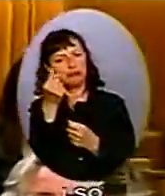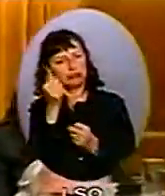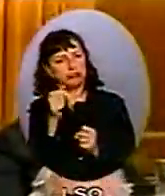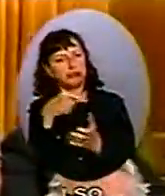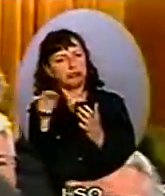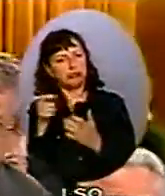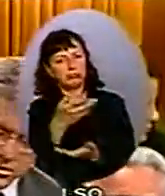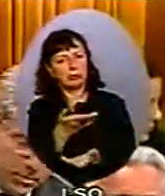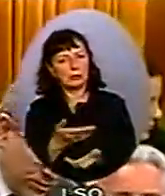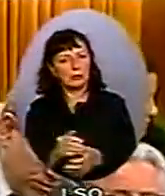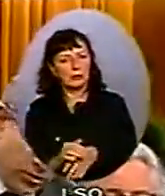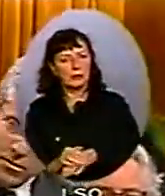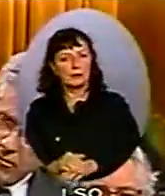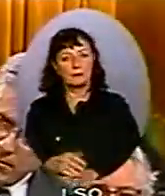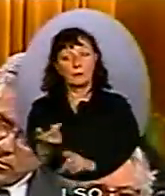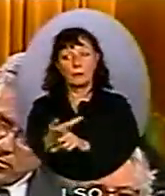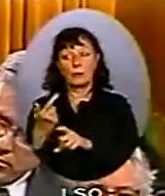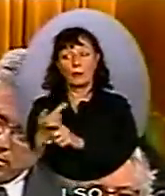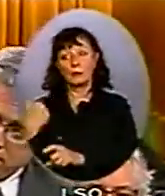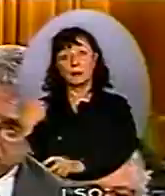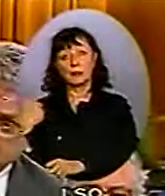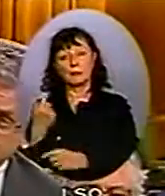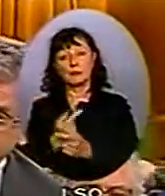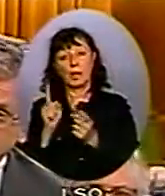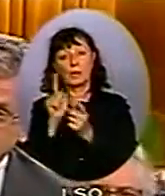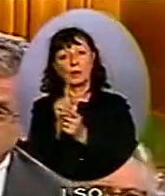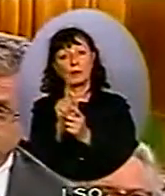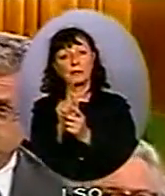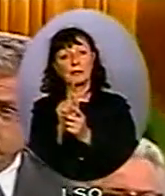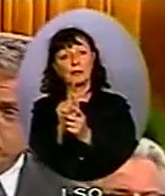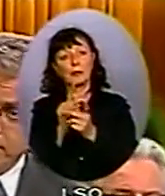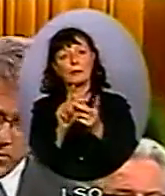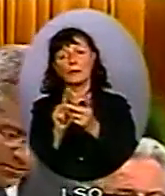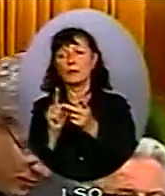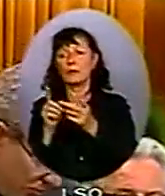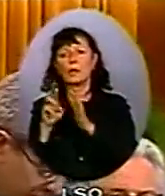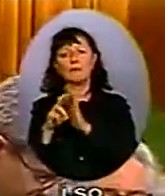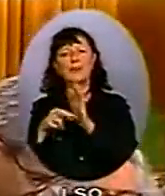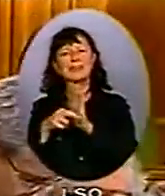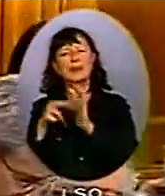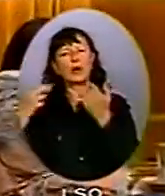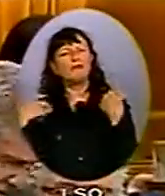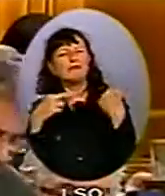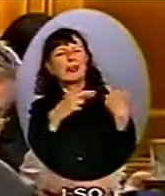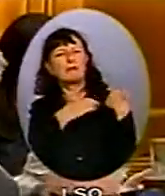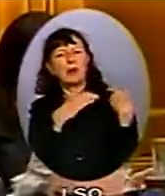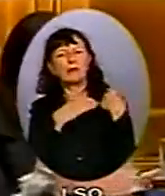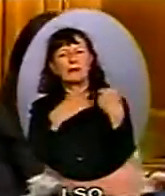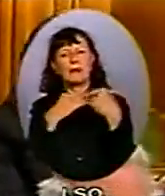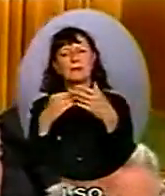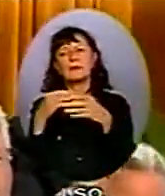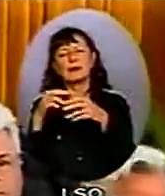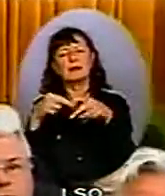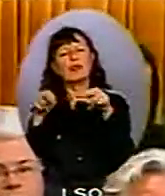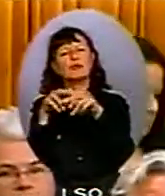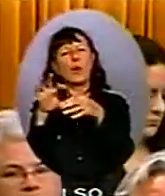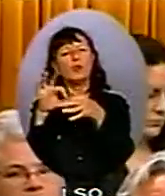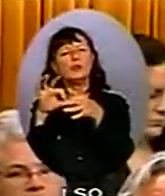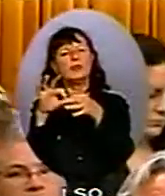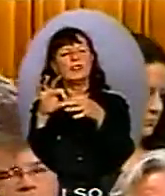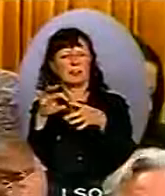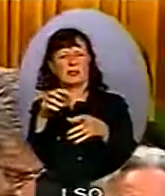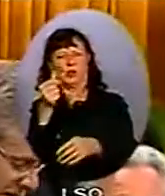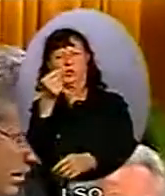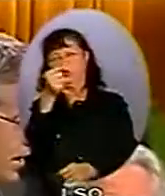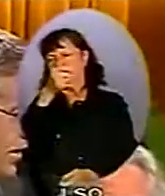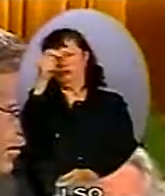Last month I met with the Special Yuan Rapporteur to discuss the outrageous and prohibitive food prices in communities like Kasechua, Attawapiskat